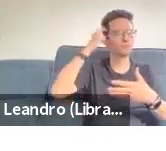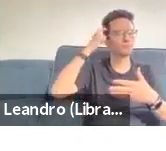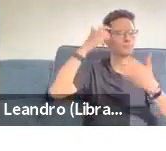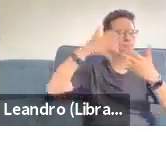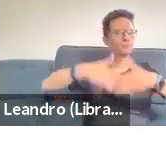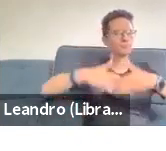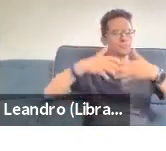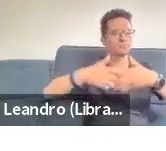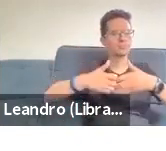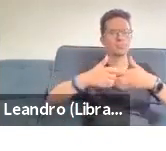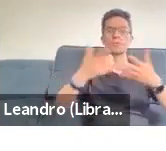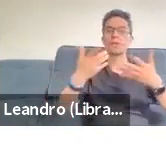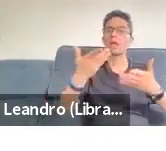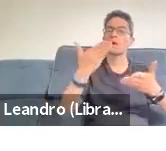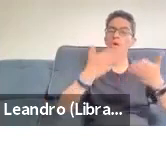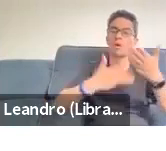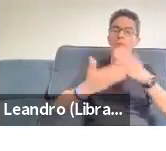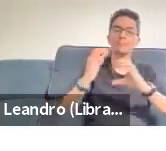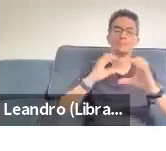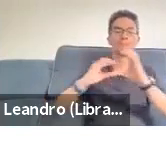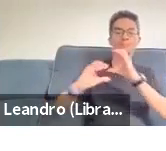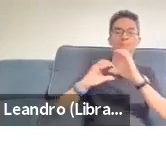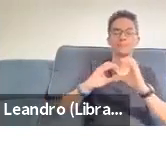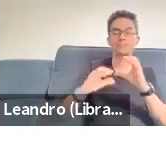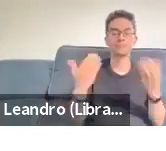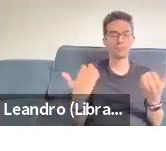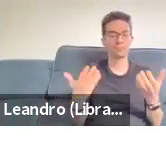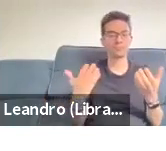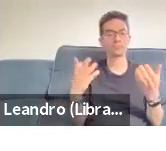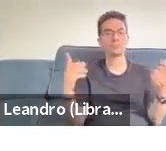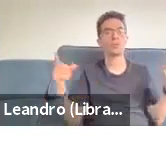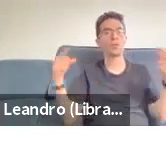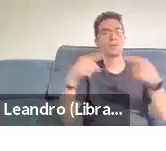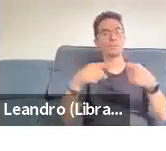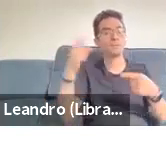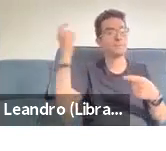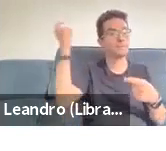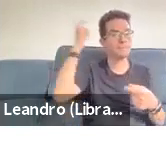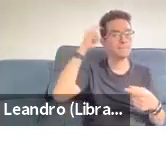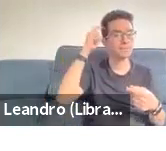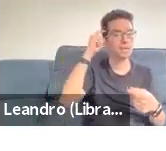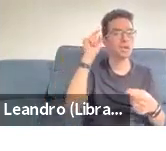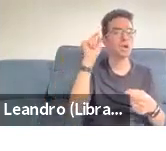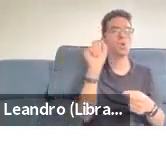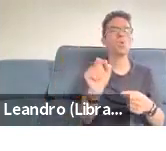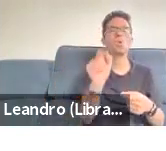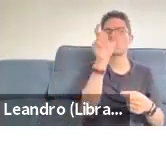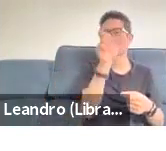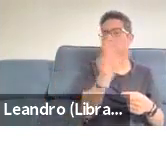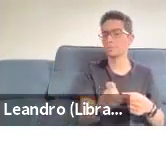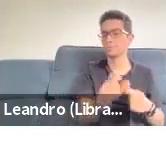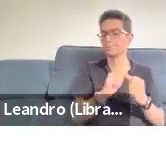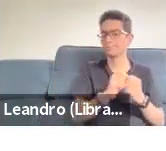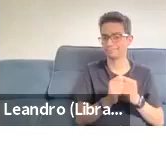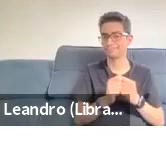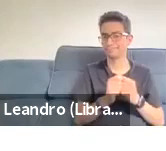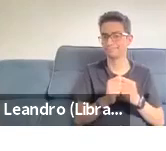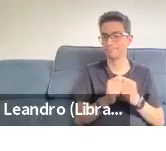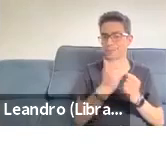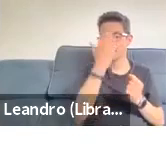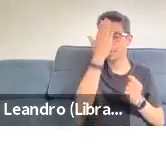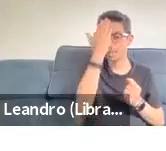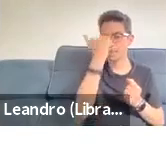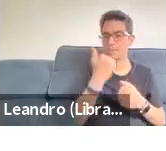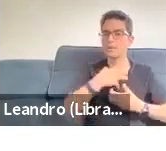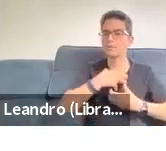The goal here is is we're imagining that we need to support functional systems, not just individual users, but the individuals with